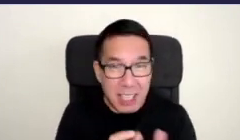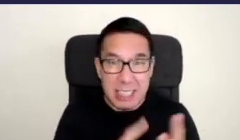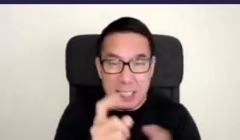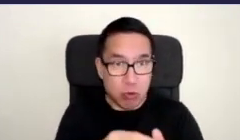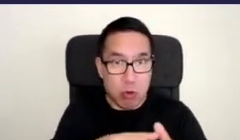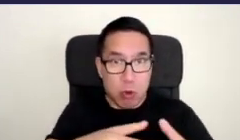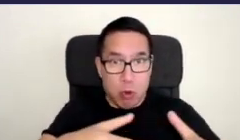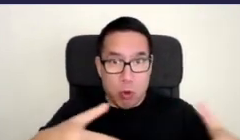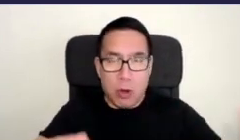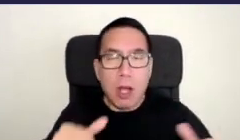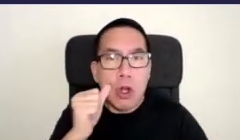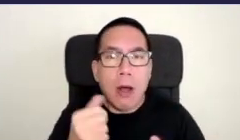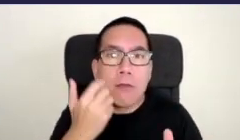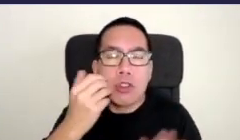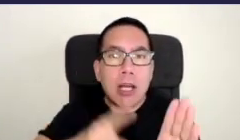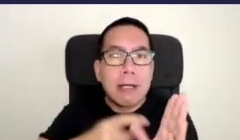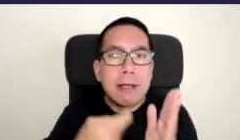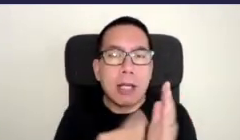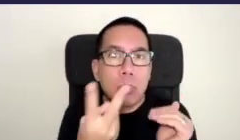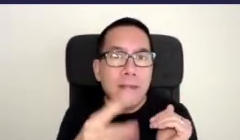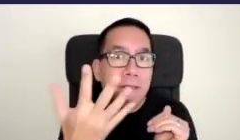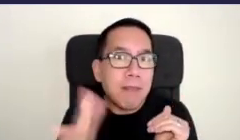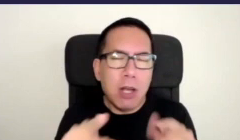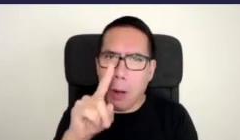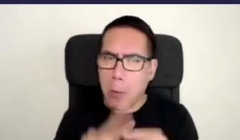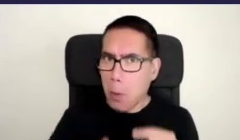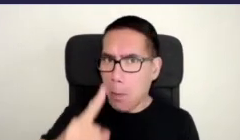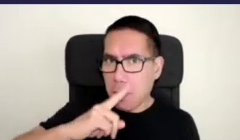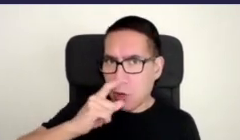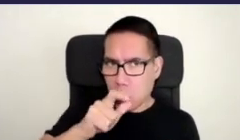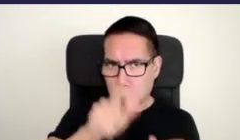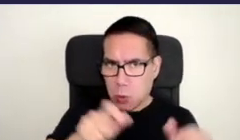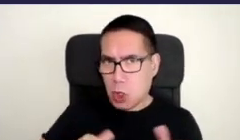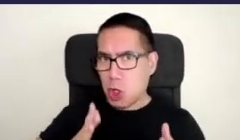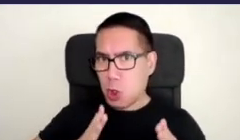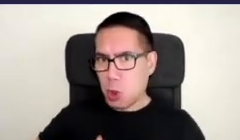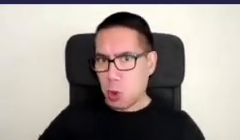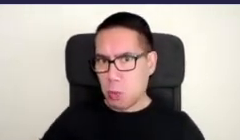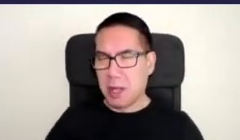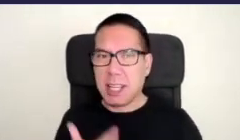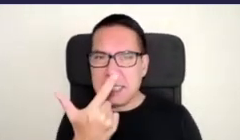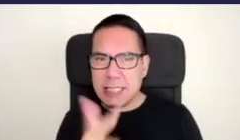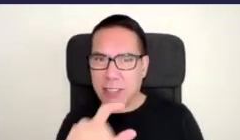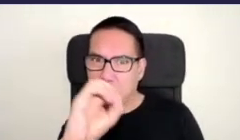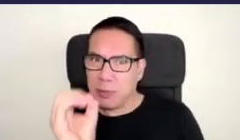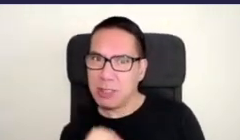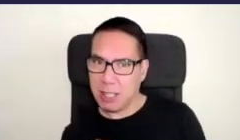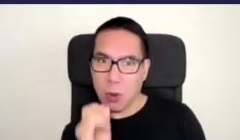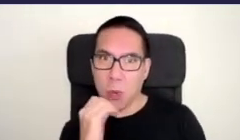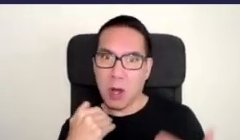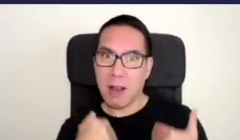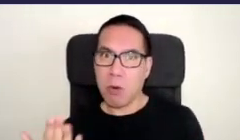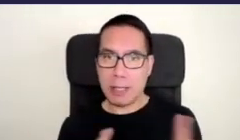2050 most humans will be living uh 70 percent of humans will be living in an